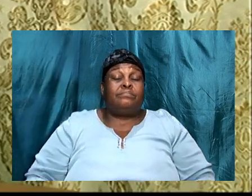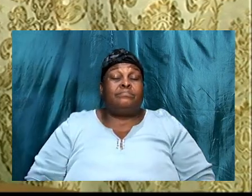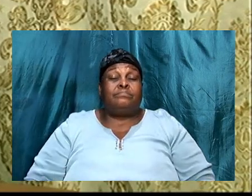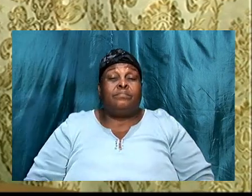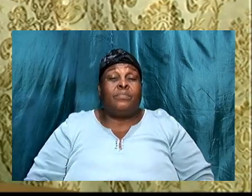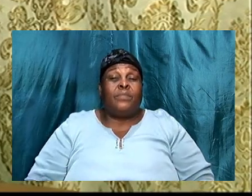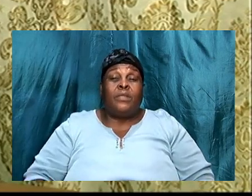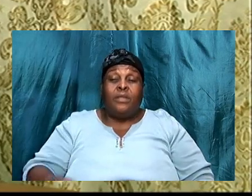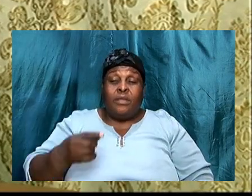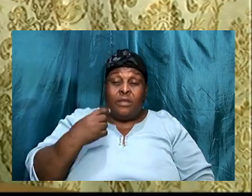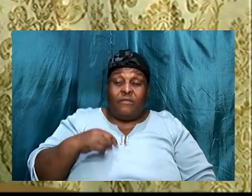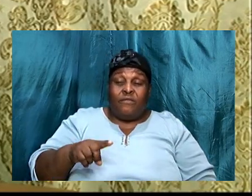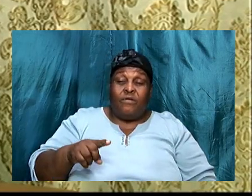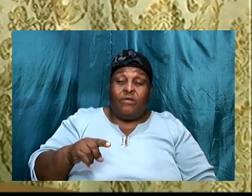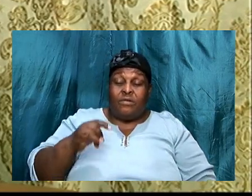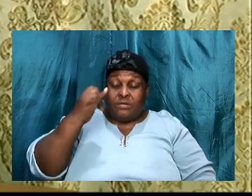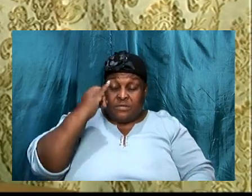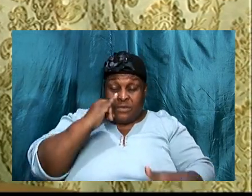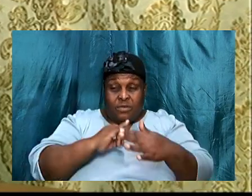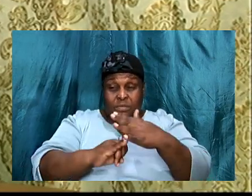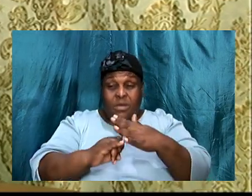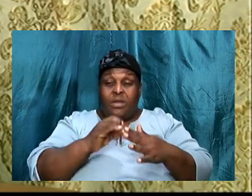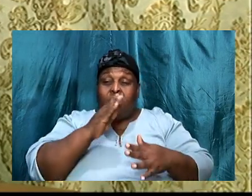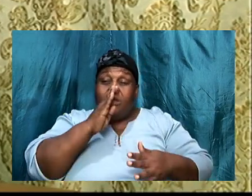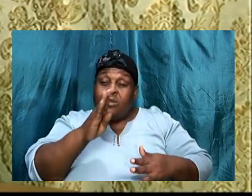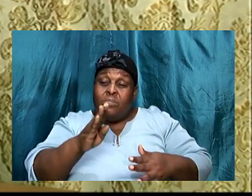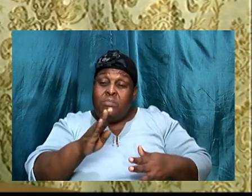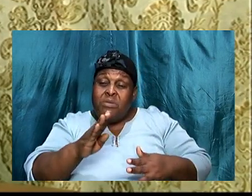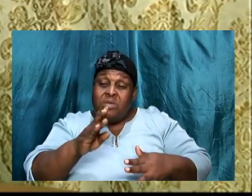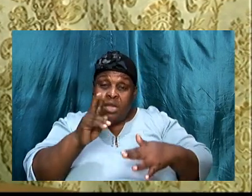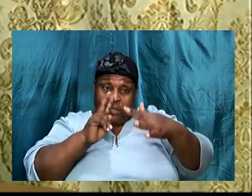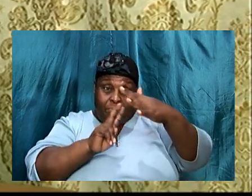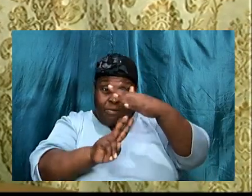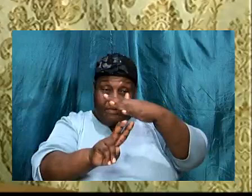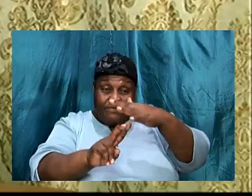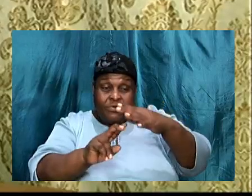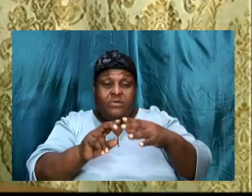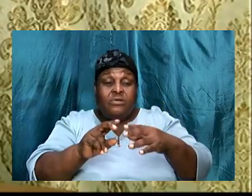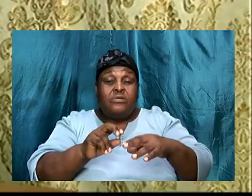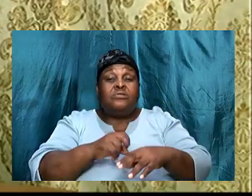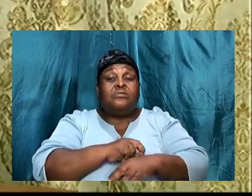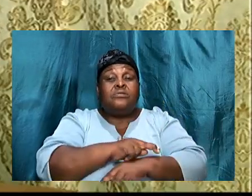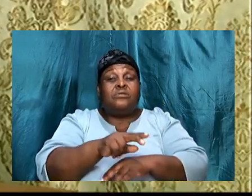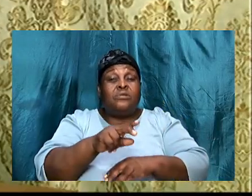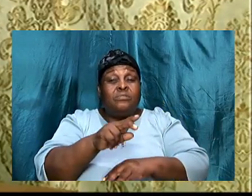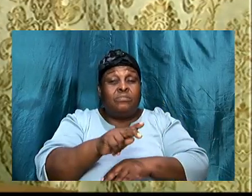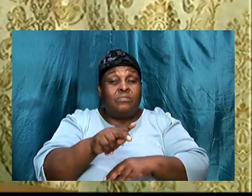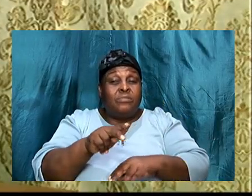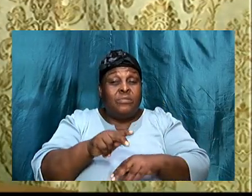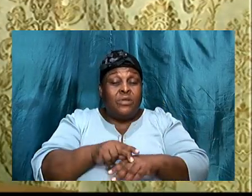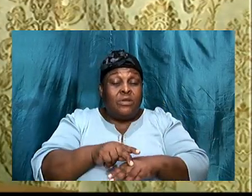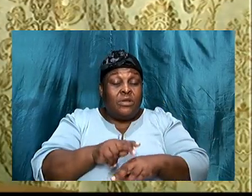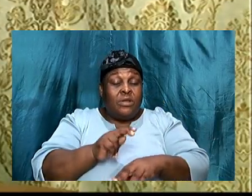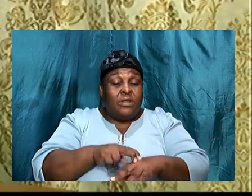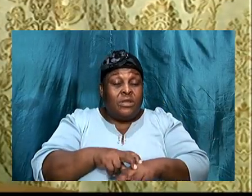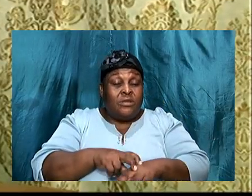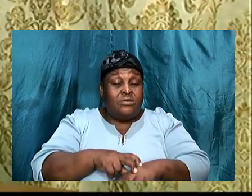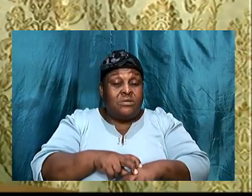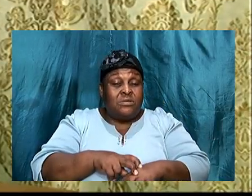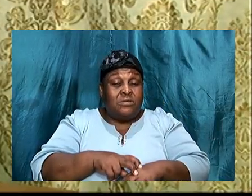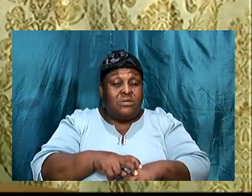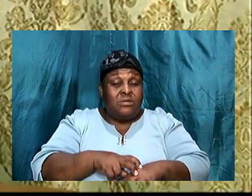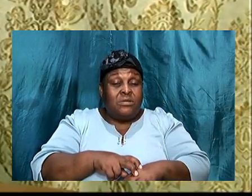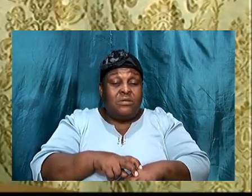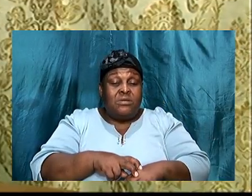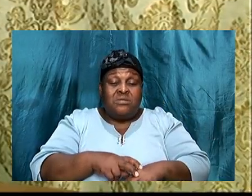for him to, be a prophet, to the nations. In the same way, there is an end.